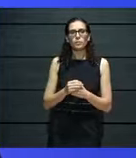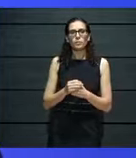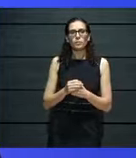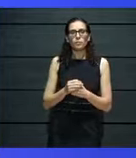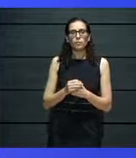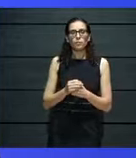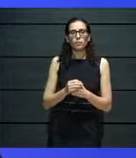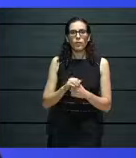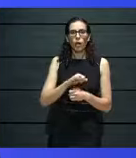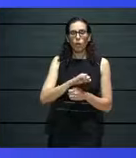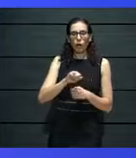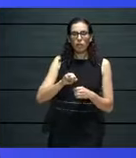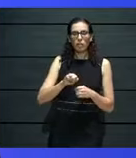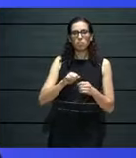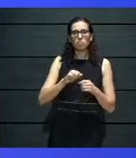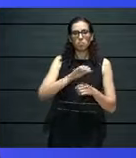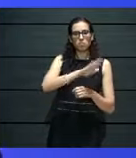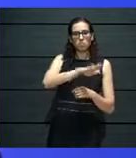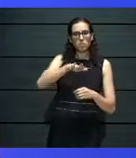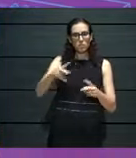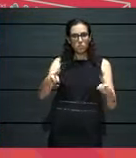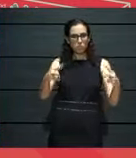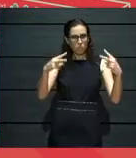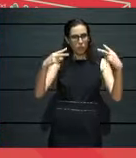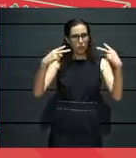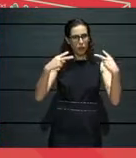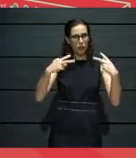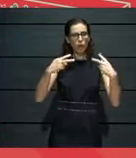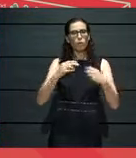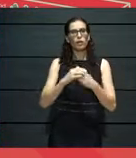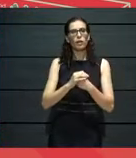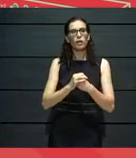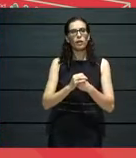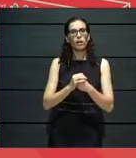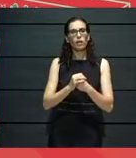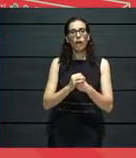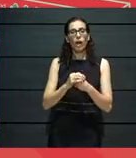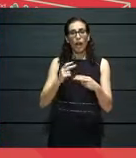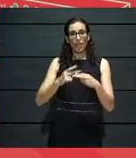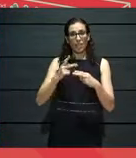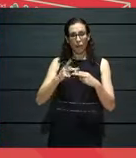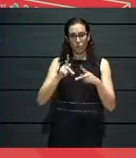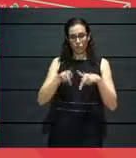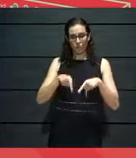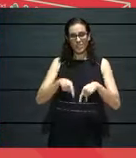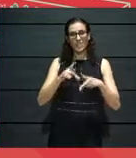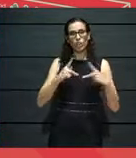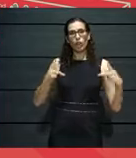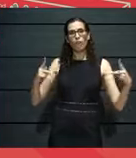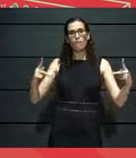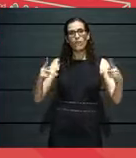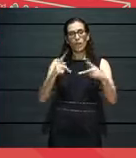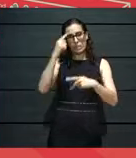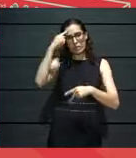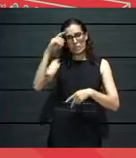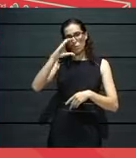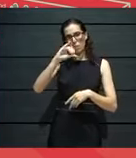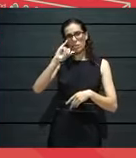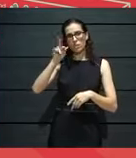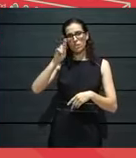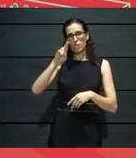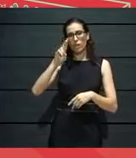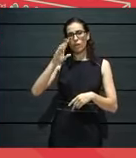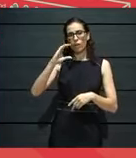with our audiences in… And that's circuits there, the annual conference that we do for which we got the ICO for.